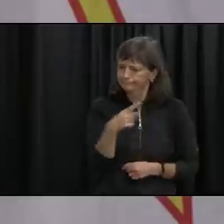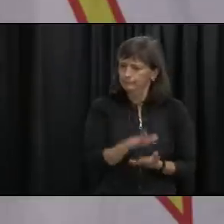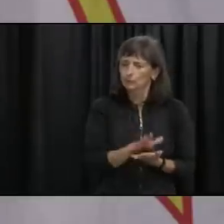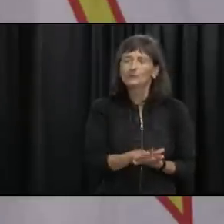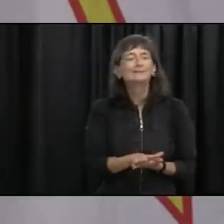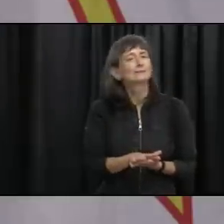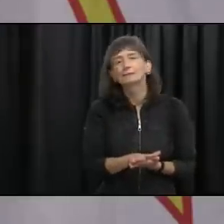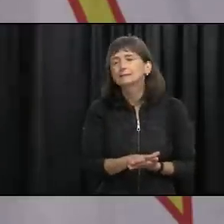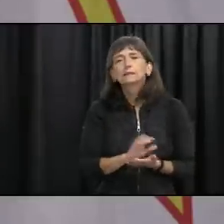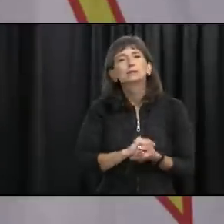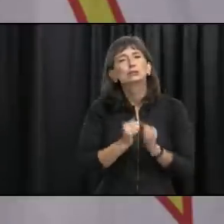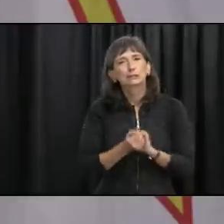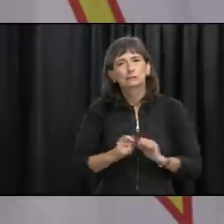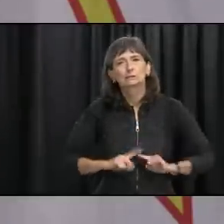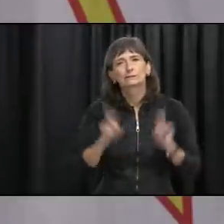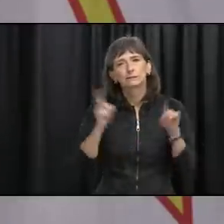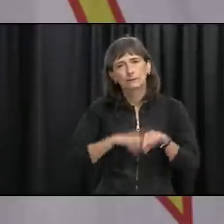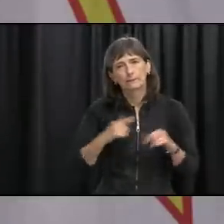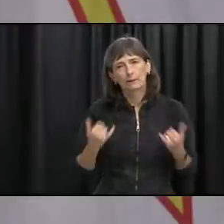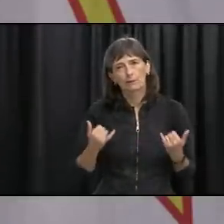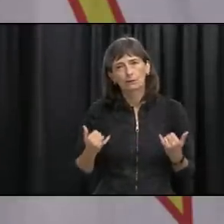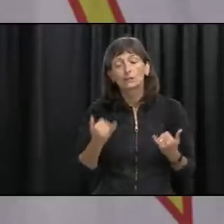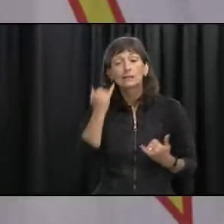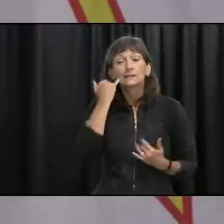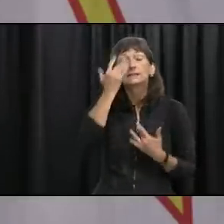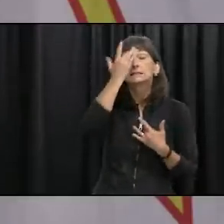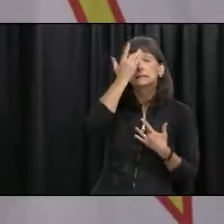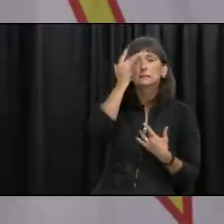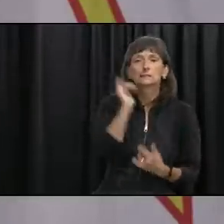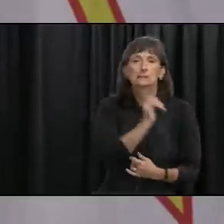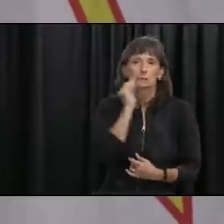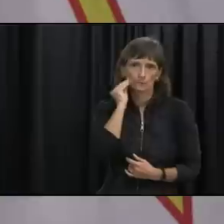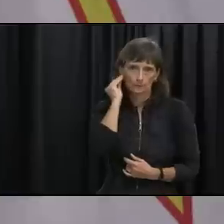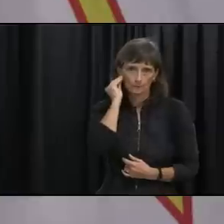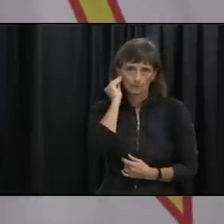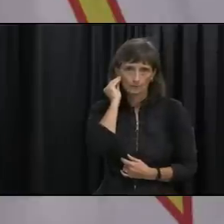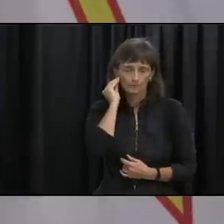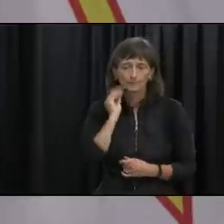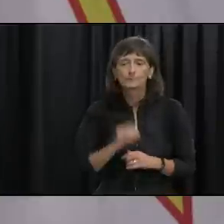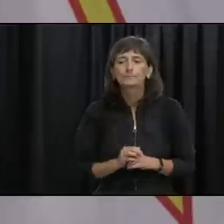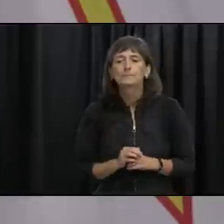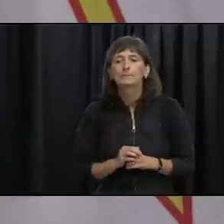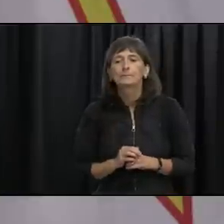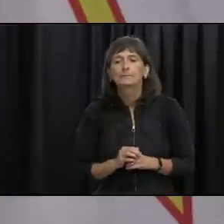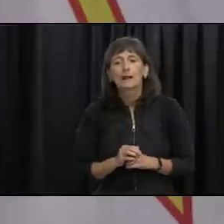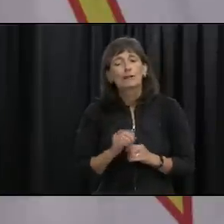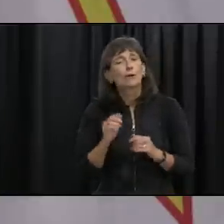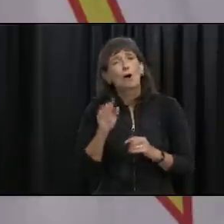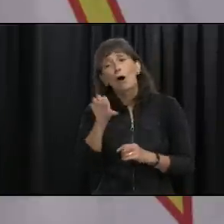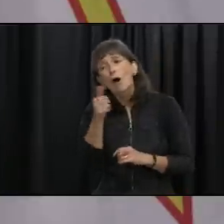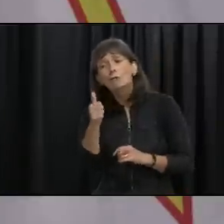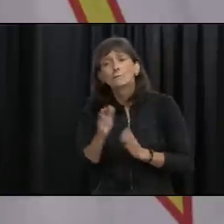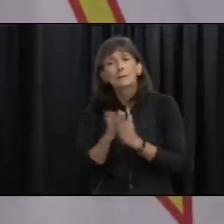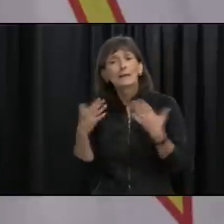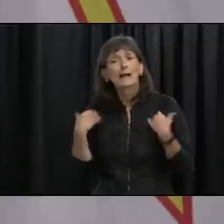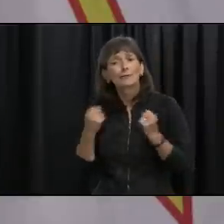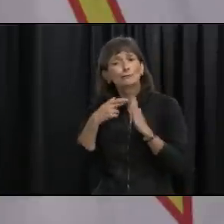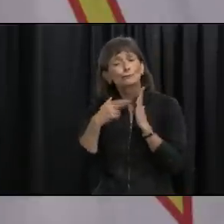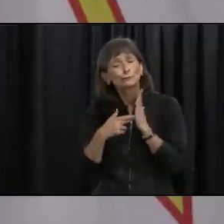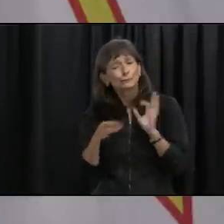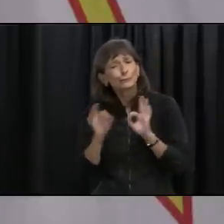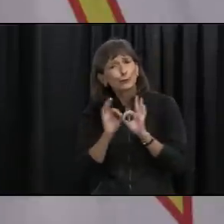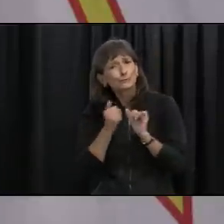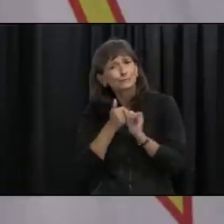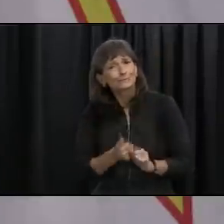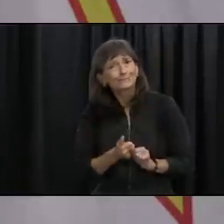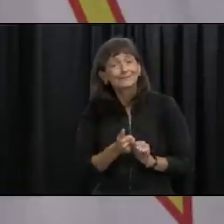need to stay home if you're sick we need to um also follow all the other public health measures you know one of the most